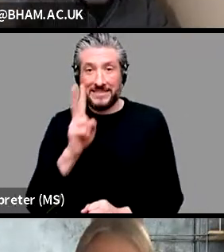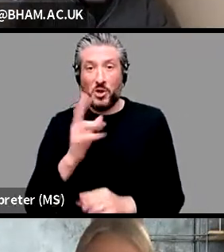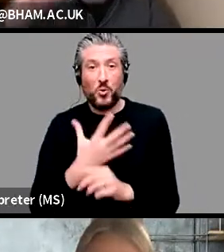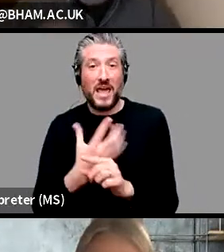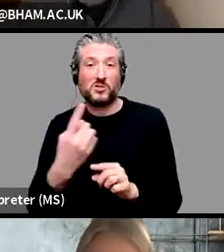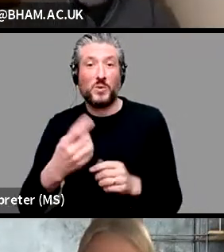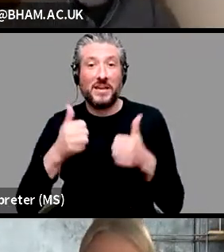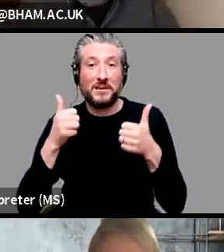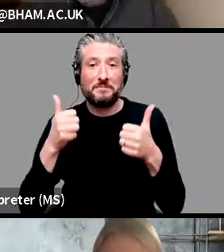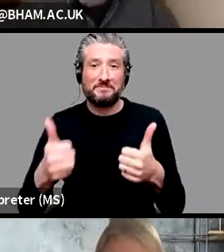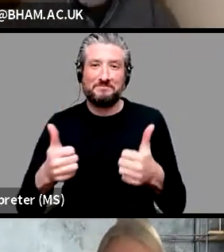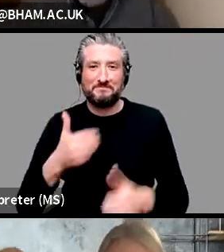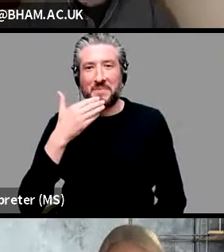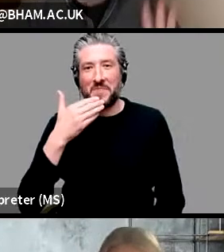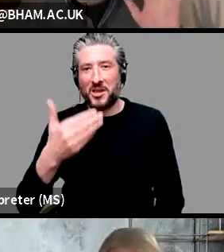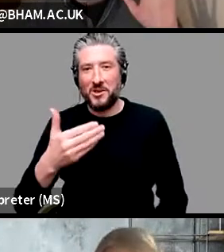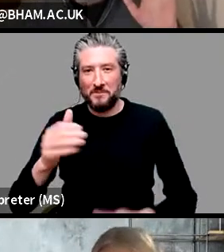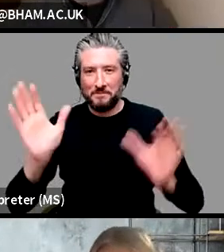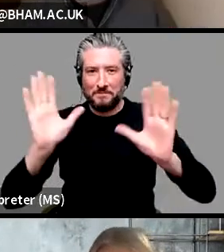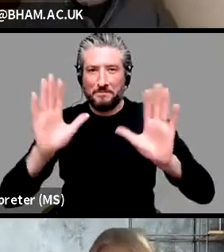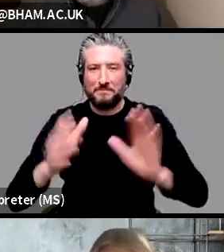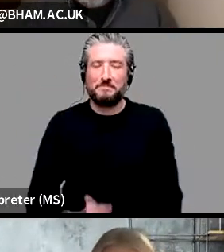Thanks so much. Thanks everybody. Bye. Bye.